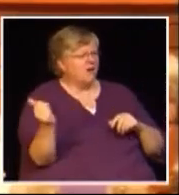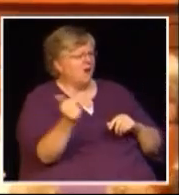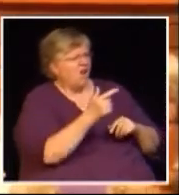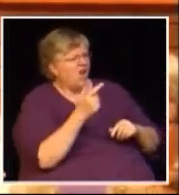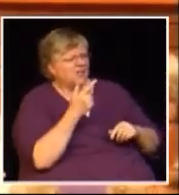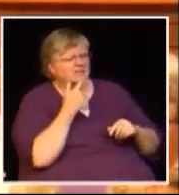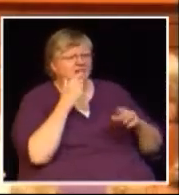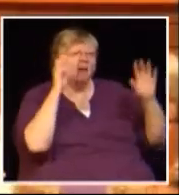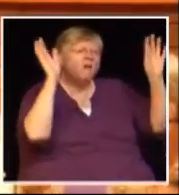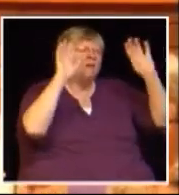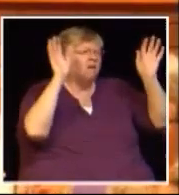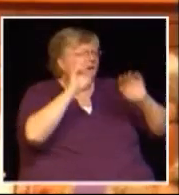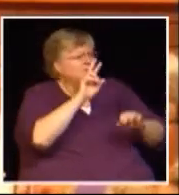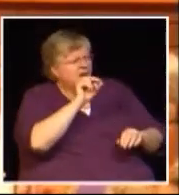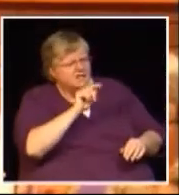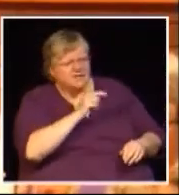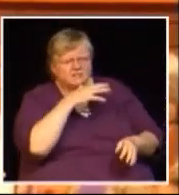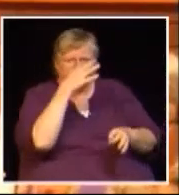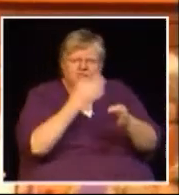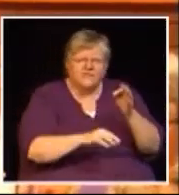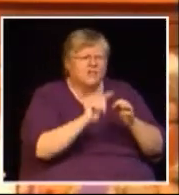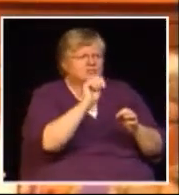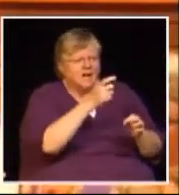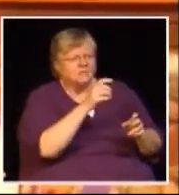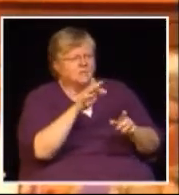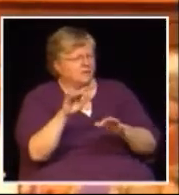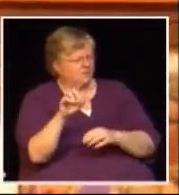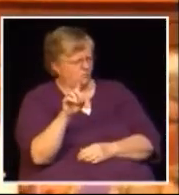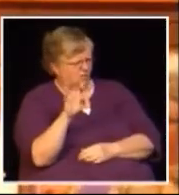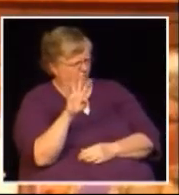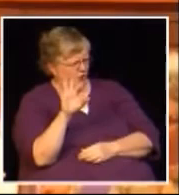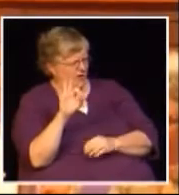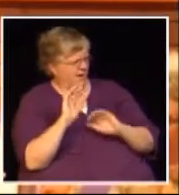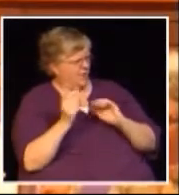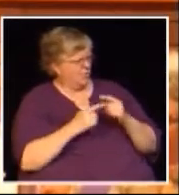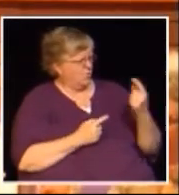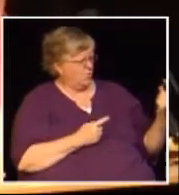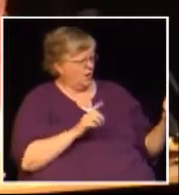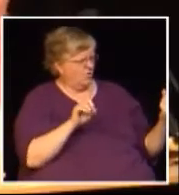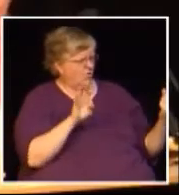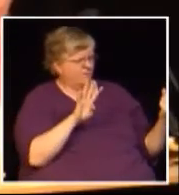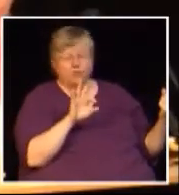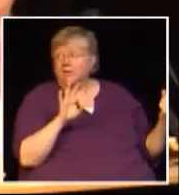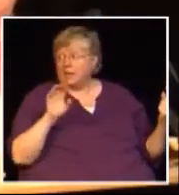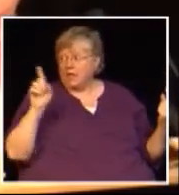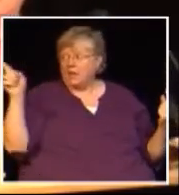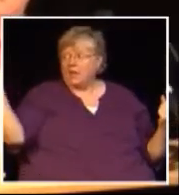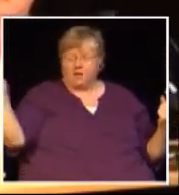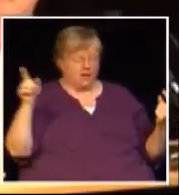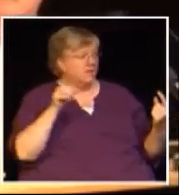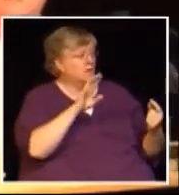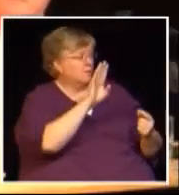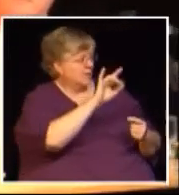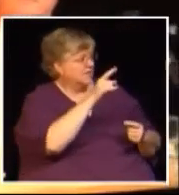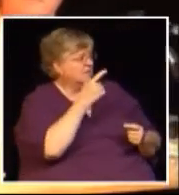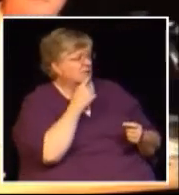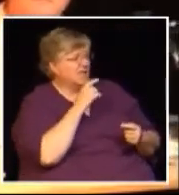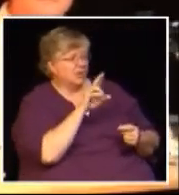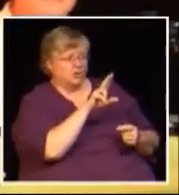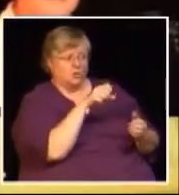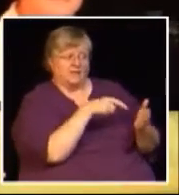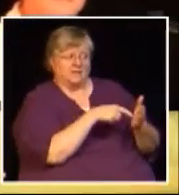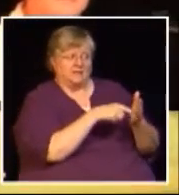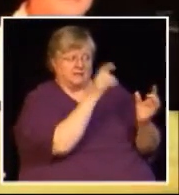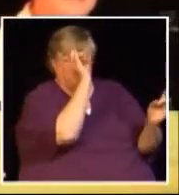okay thank you and we'll try to get back to you if we have time later for your second question would care to answer the question well the U.S. debt is